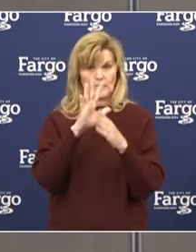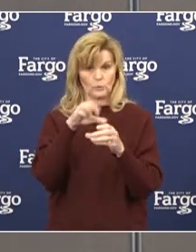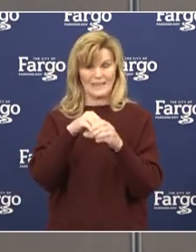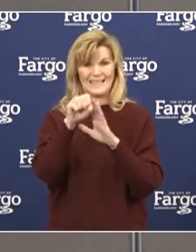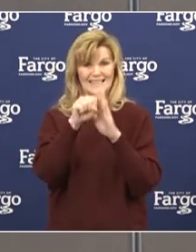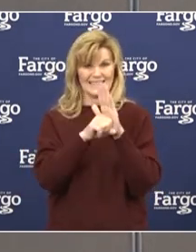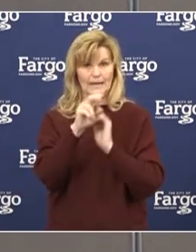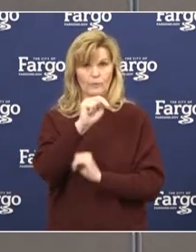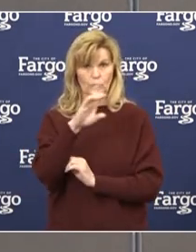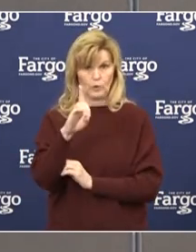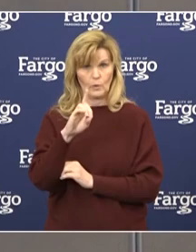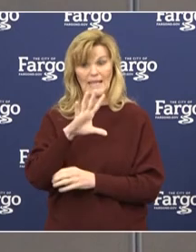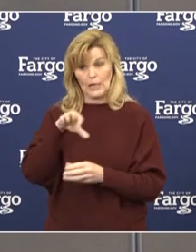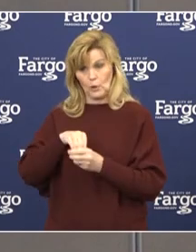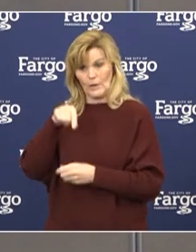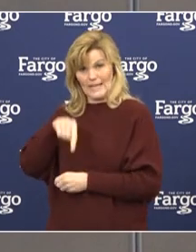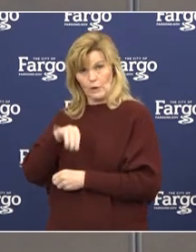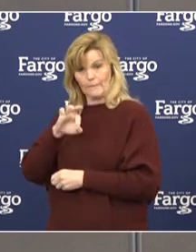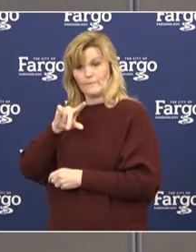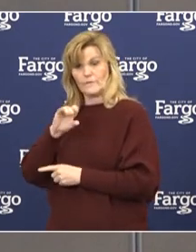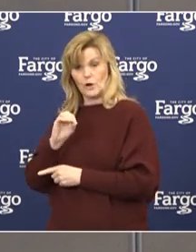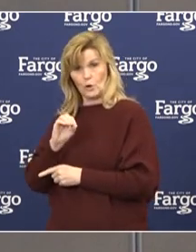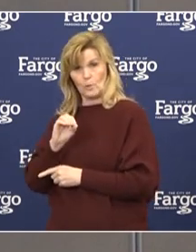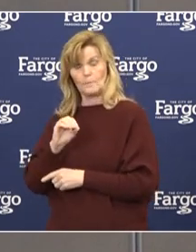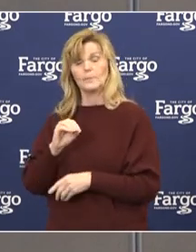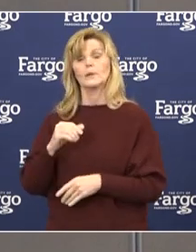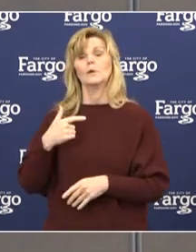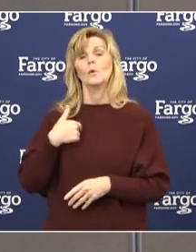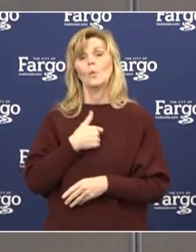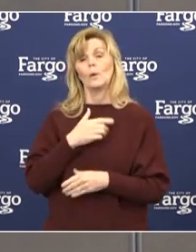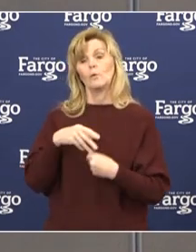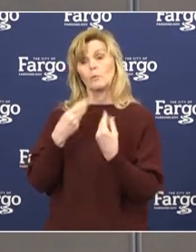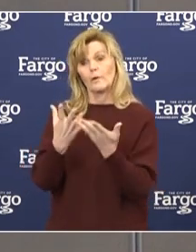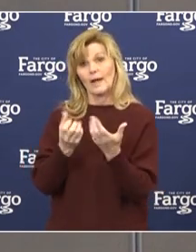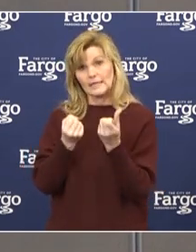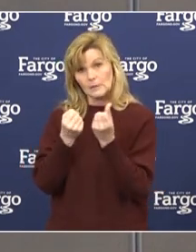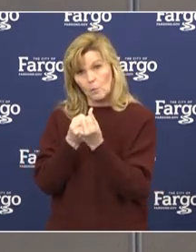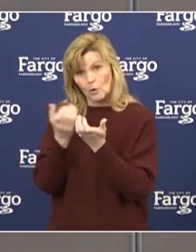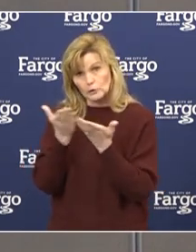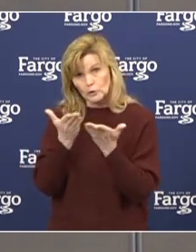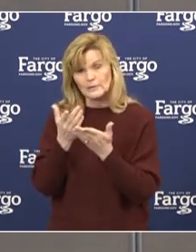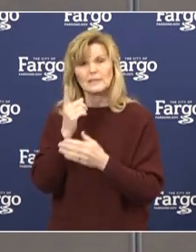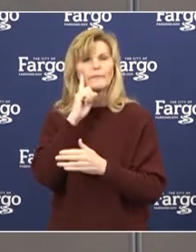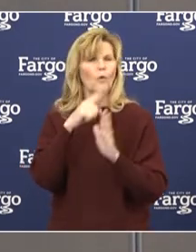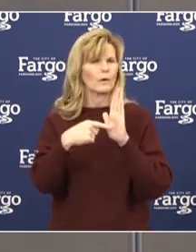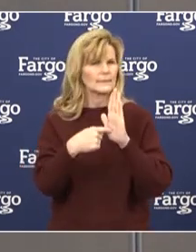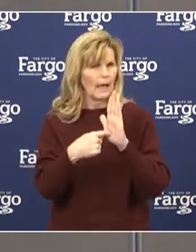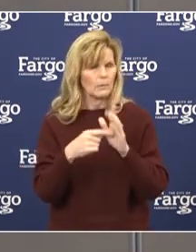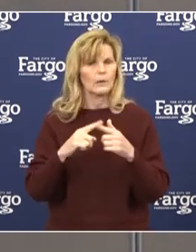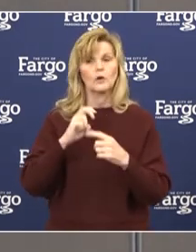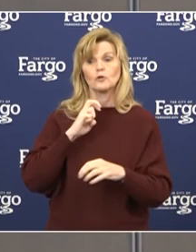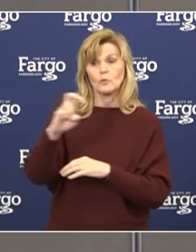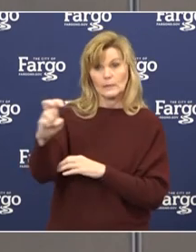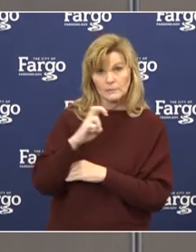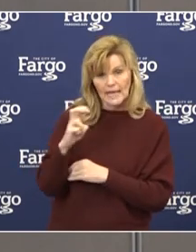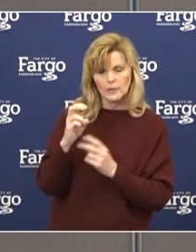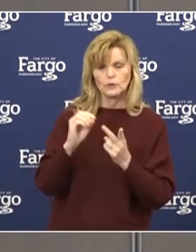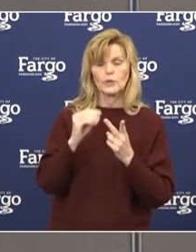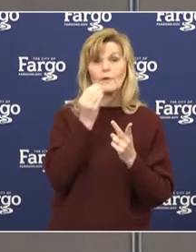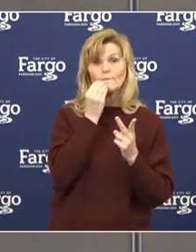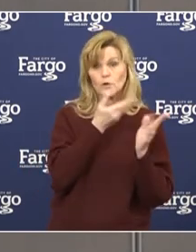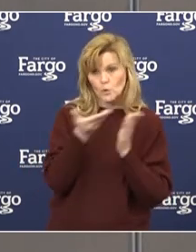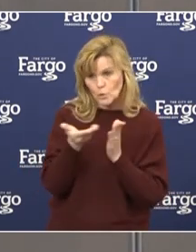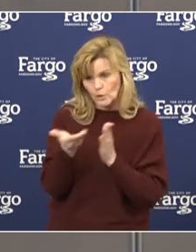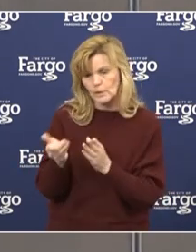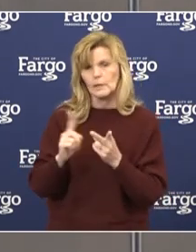including our community, and we'll have support services arranged such as transportation, food, health,